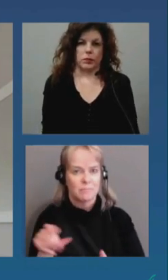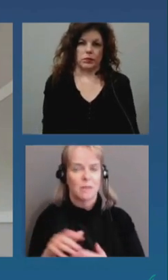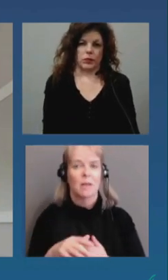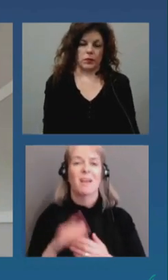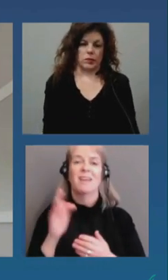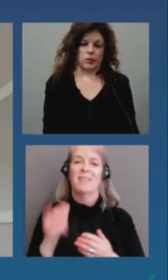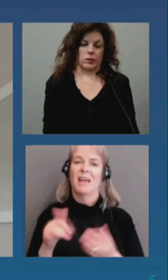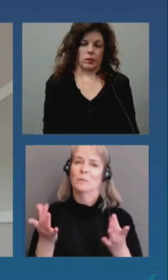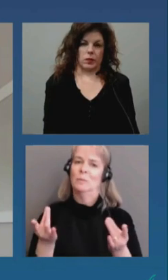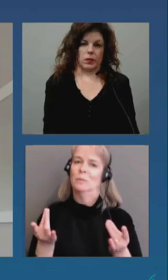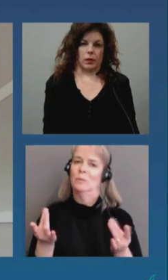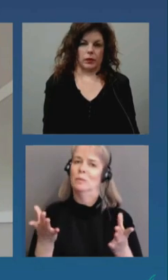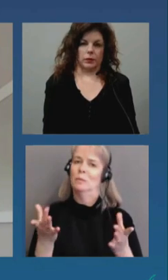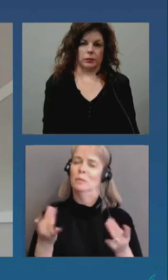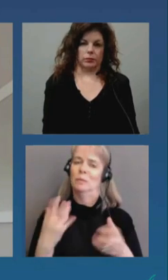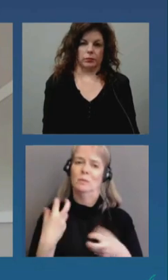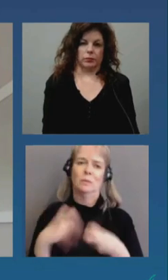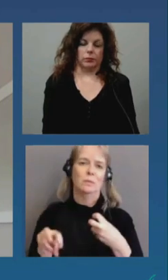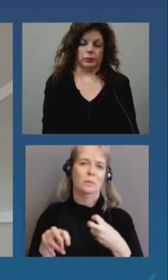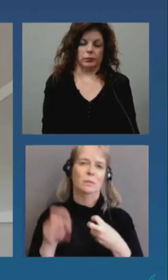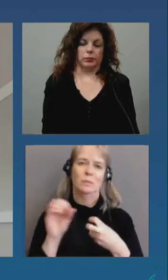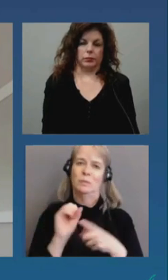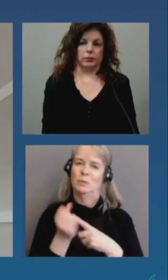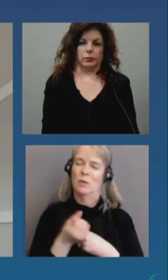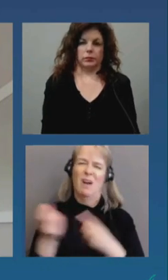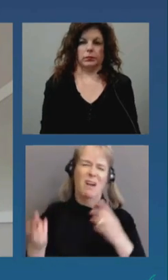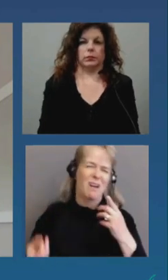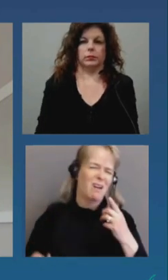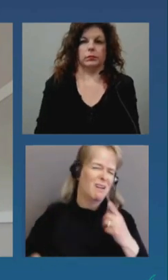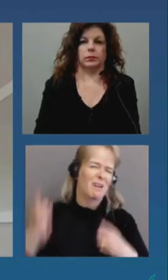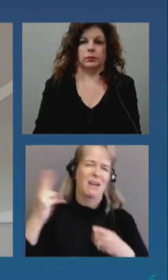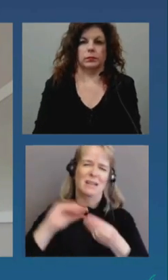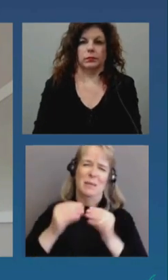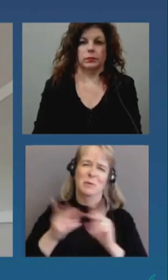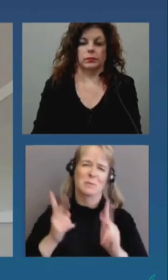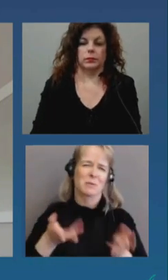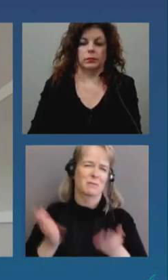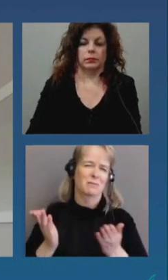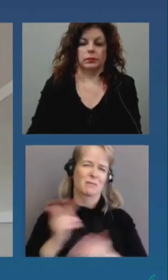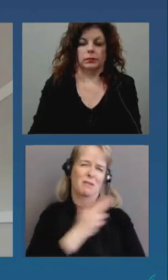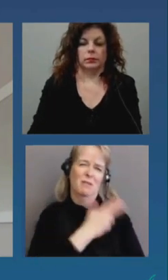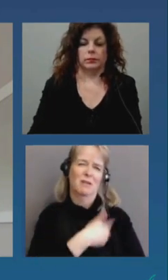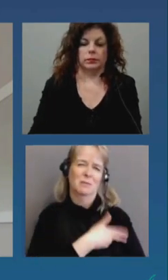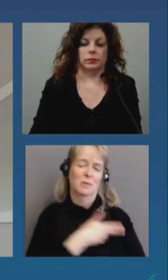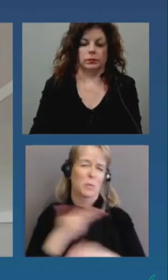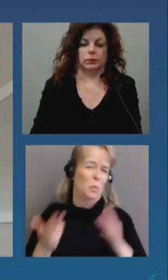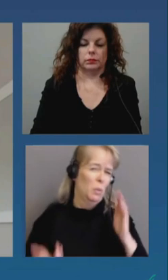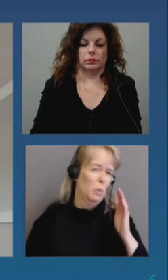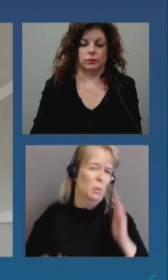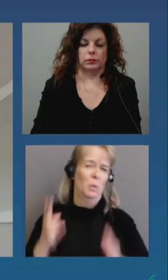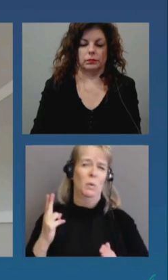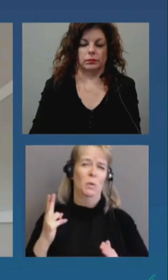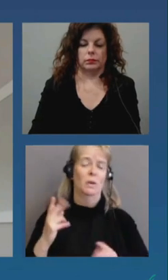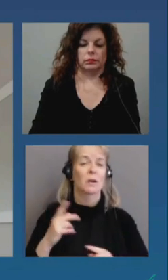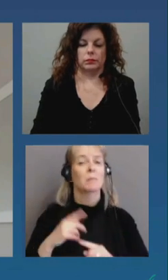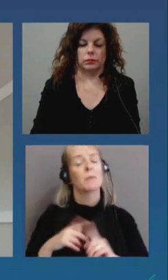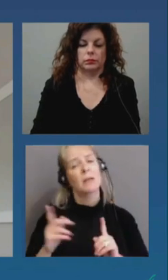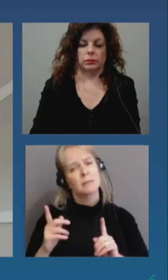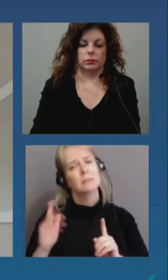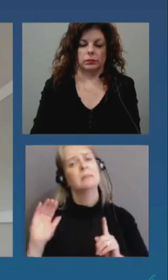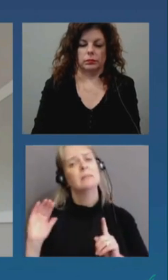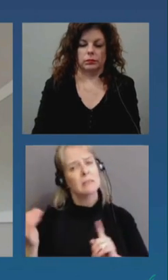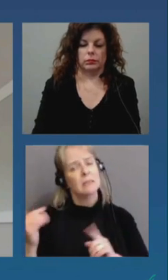situation so high in numbers still uh however perhaps a little bit of a stabilization